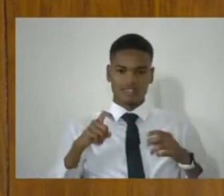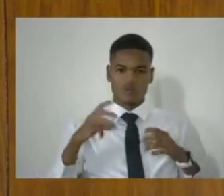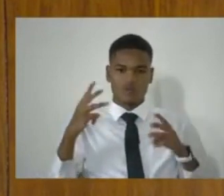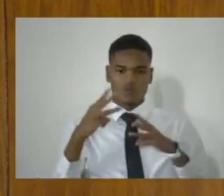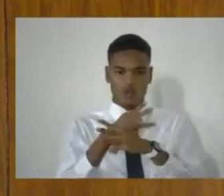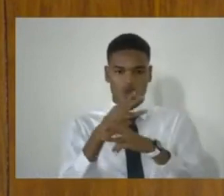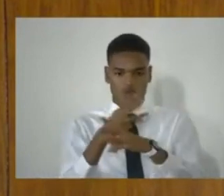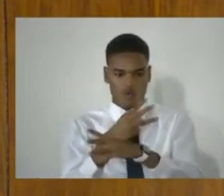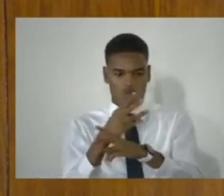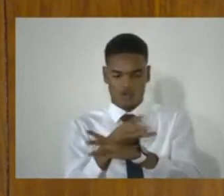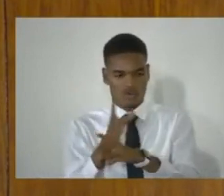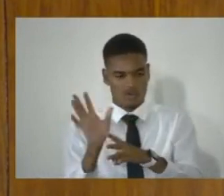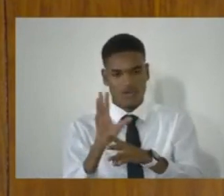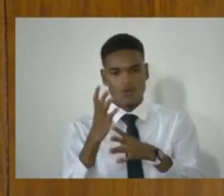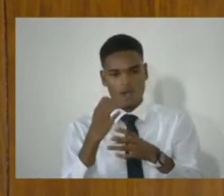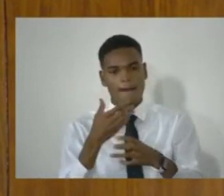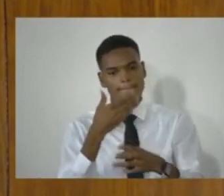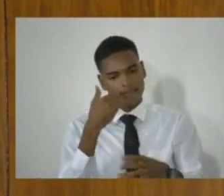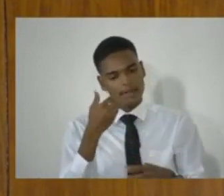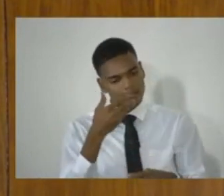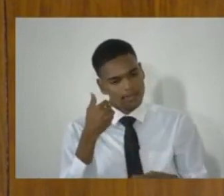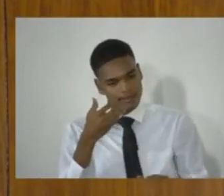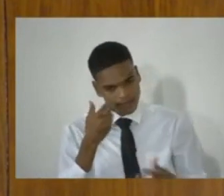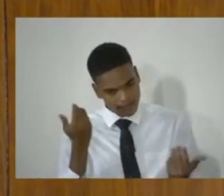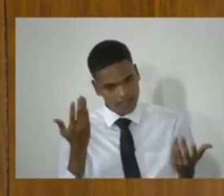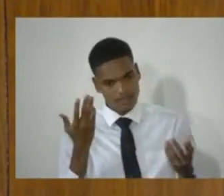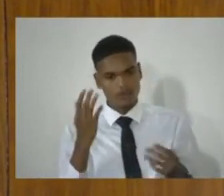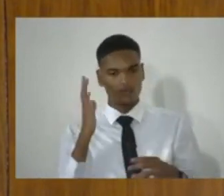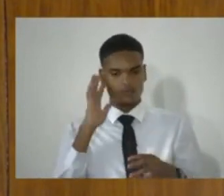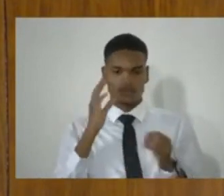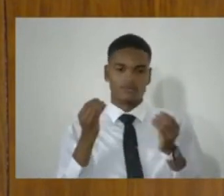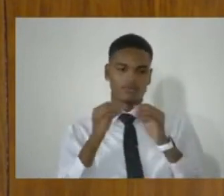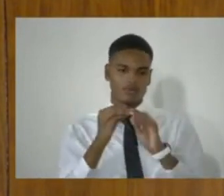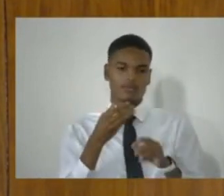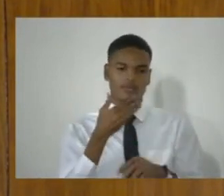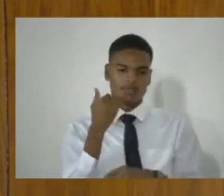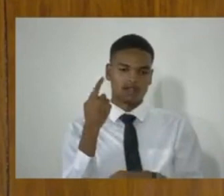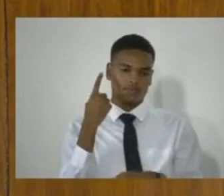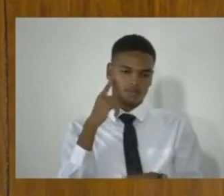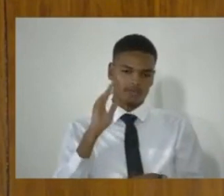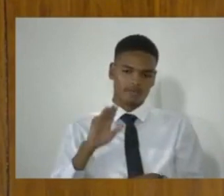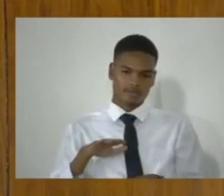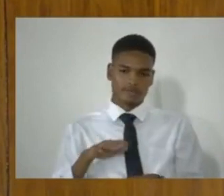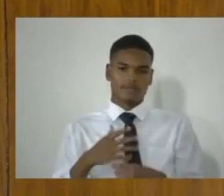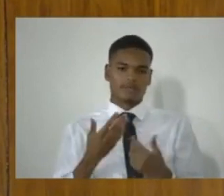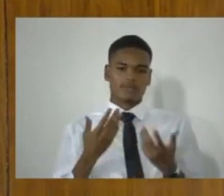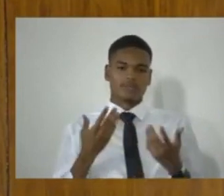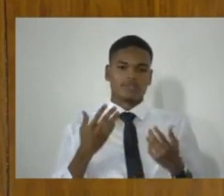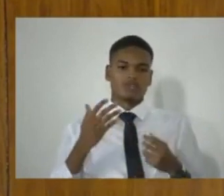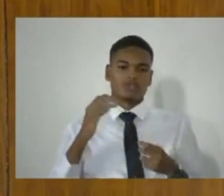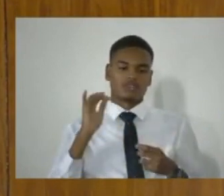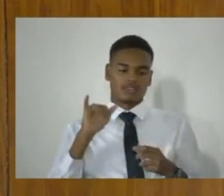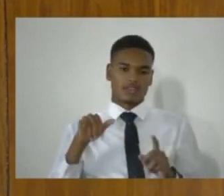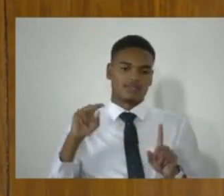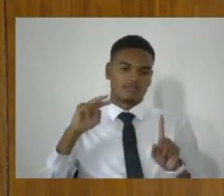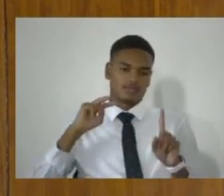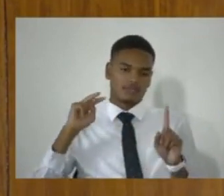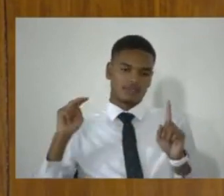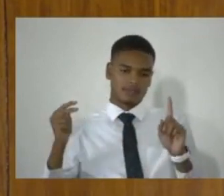we will have achieved a lot as parliamentarians. So I approach this legislation from that perspective.